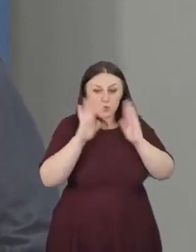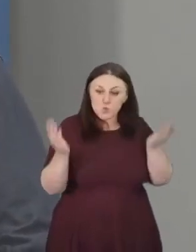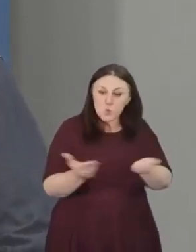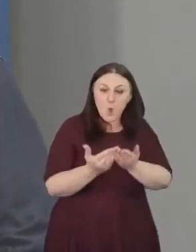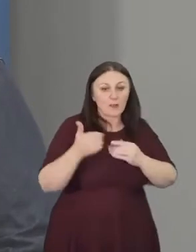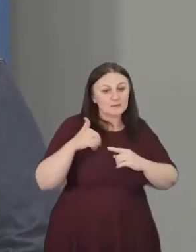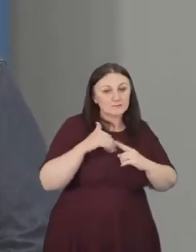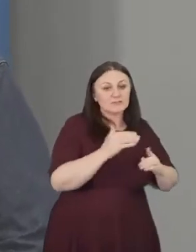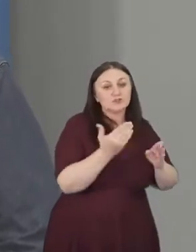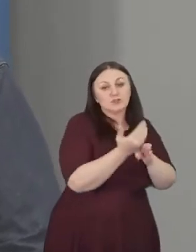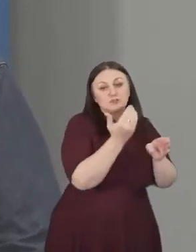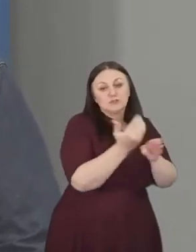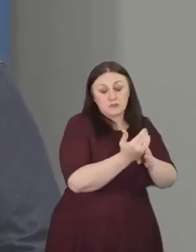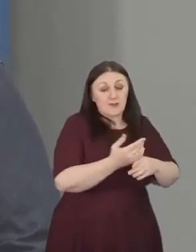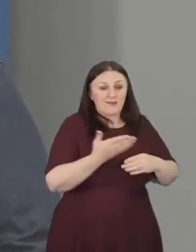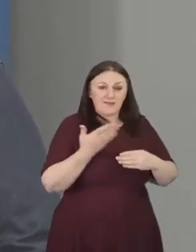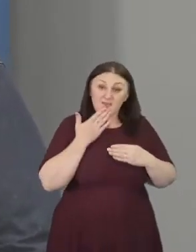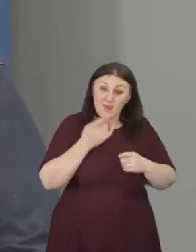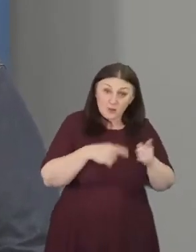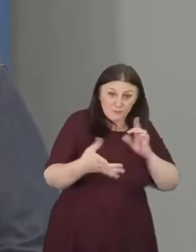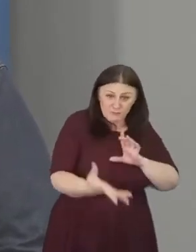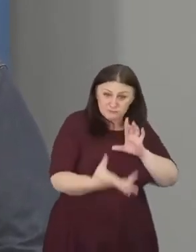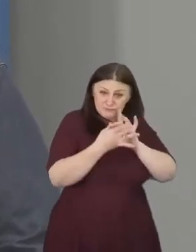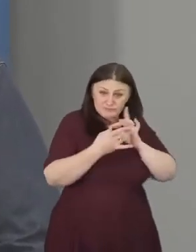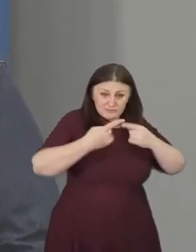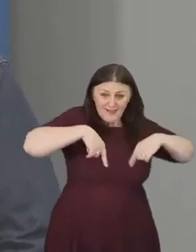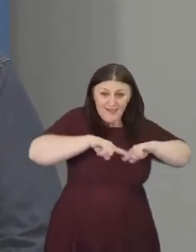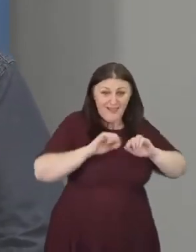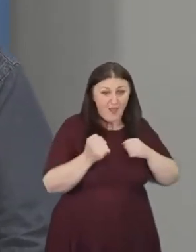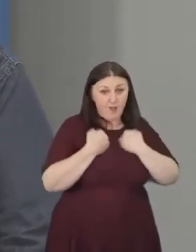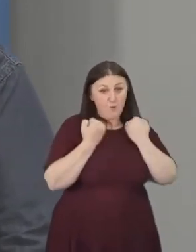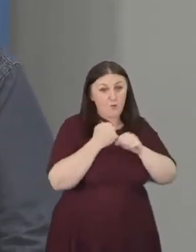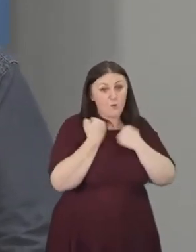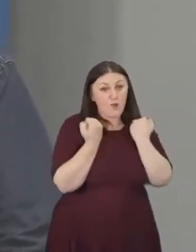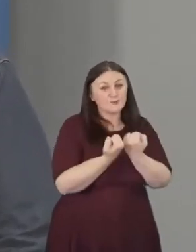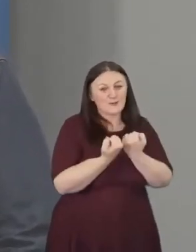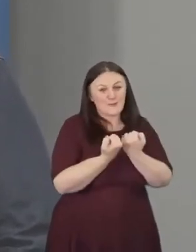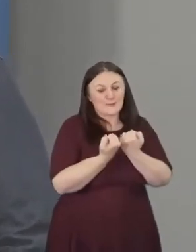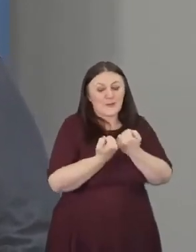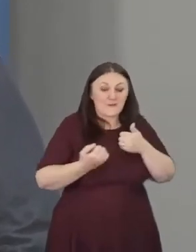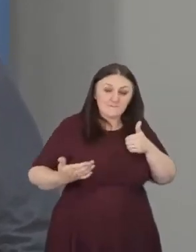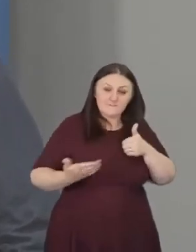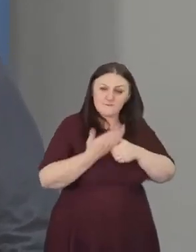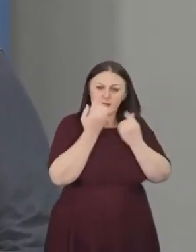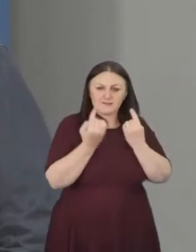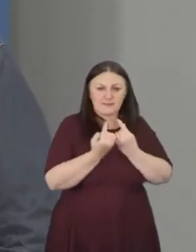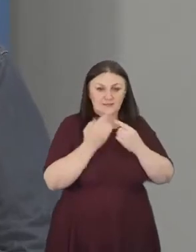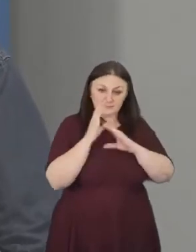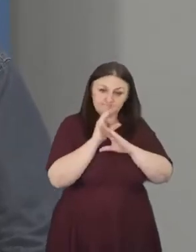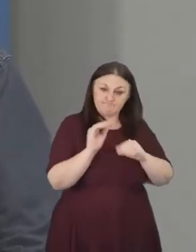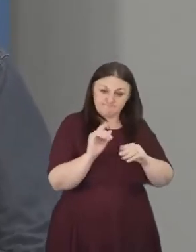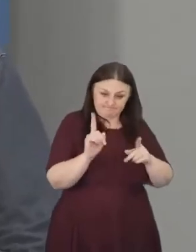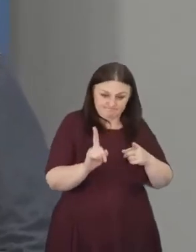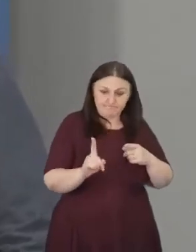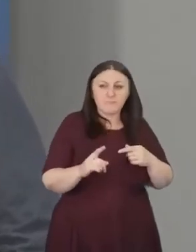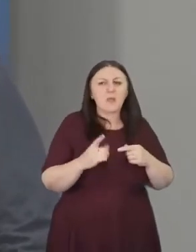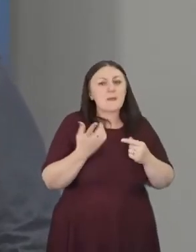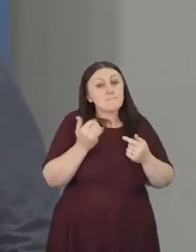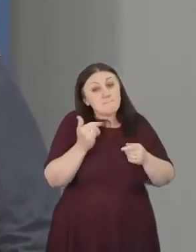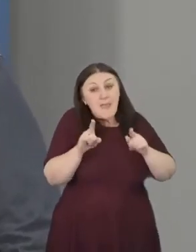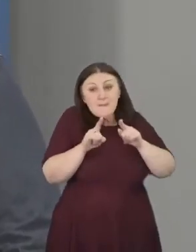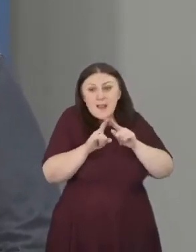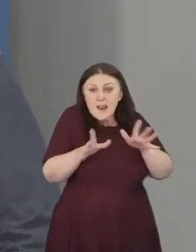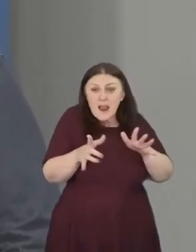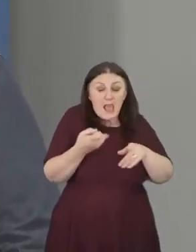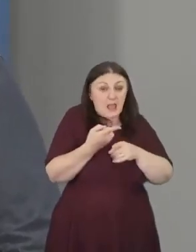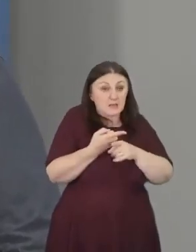and thank you for attending this workshop. The first thing I want to say is that I, possibly like many of you,